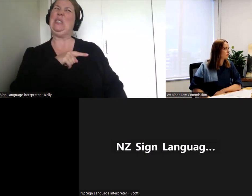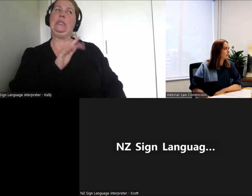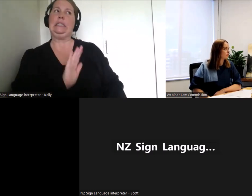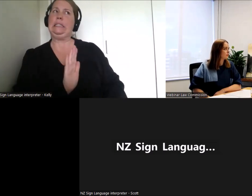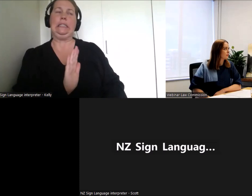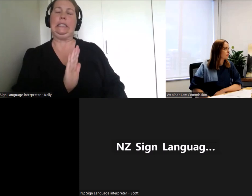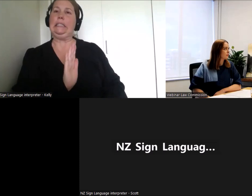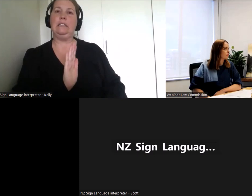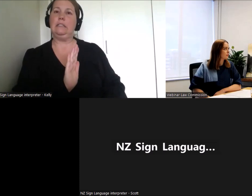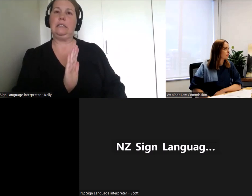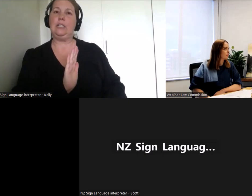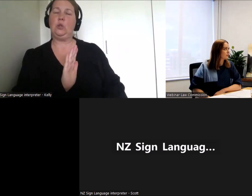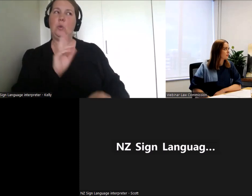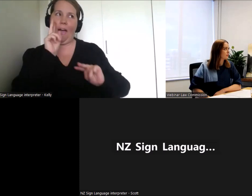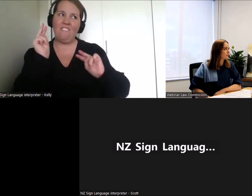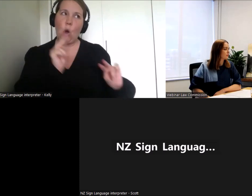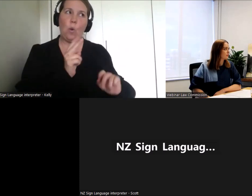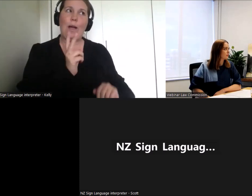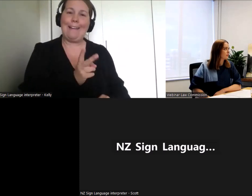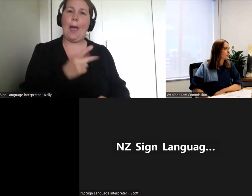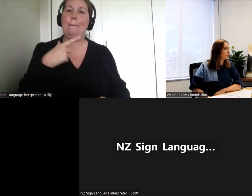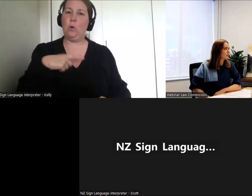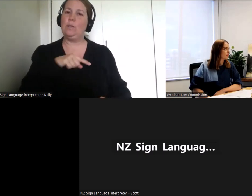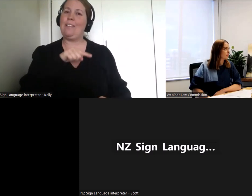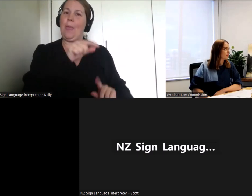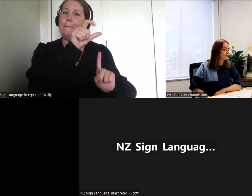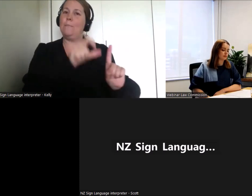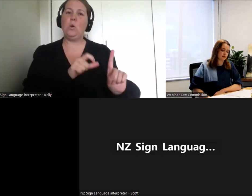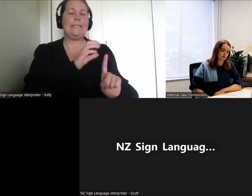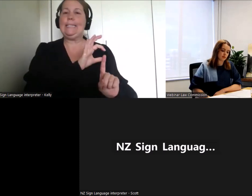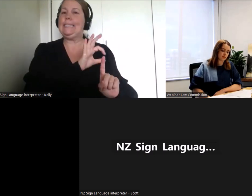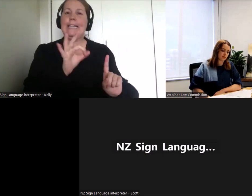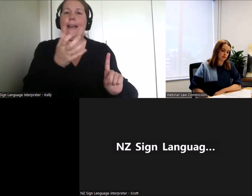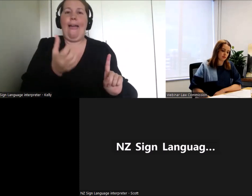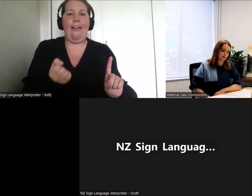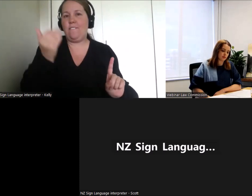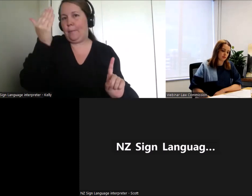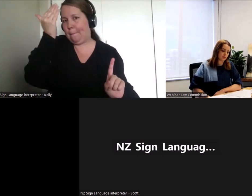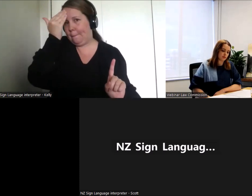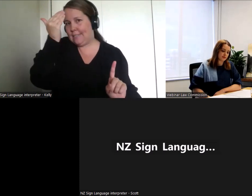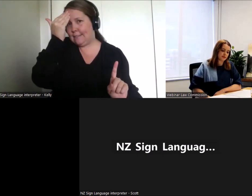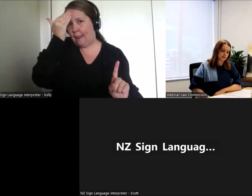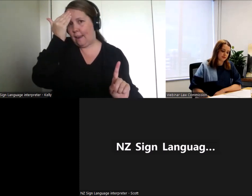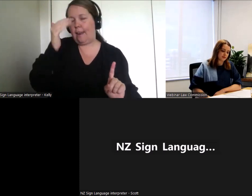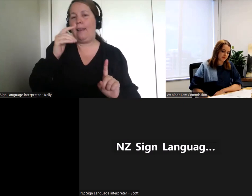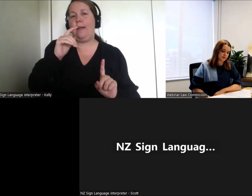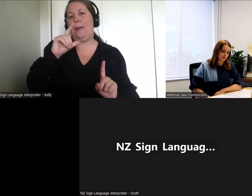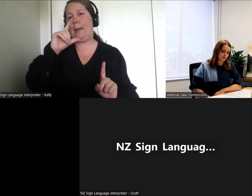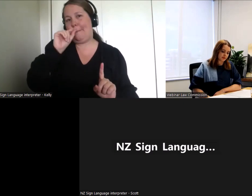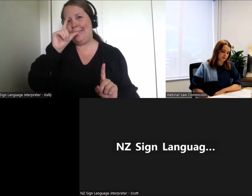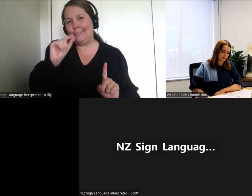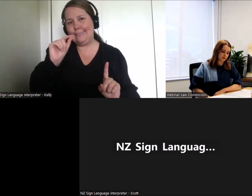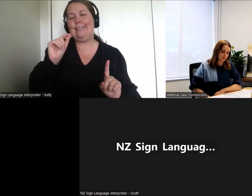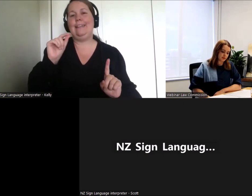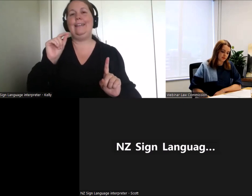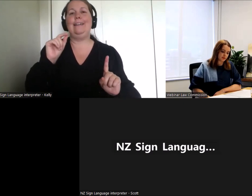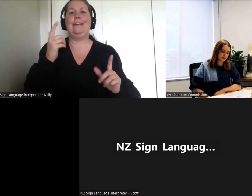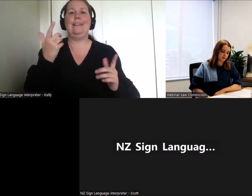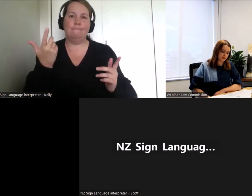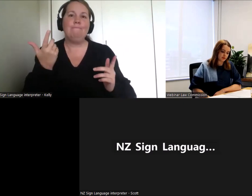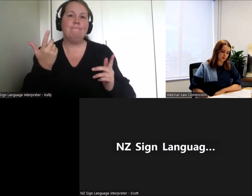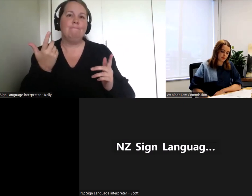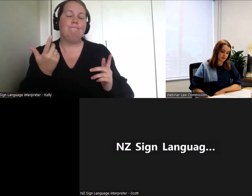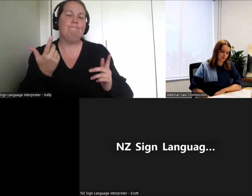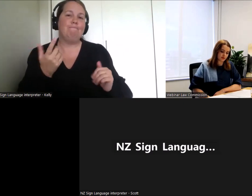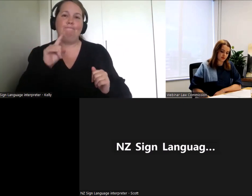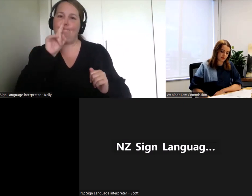again because the person didn't have capacity. So yes, that's absolutely one of the things we're looking at. Can't tell